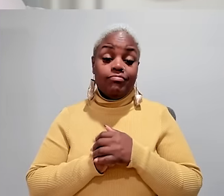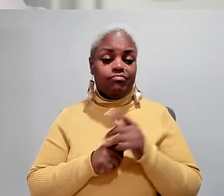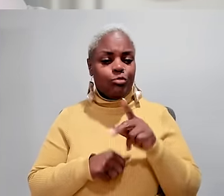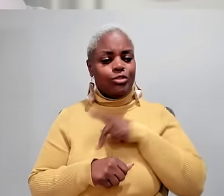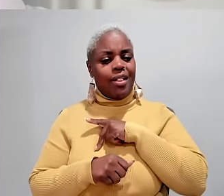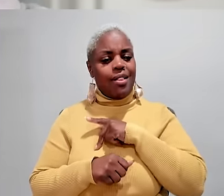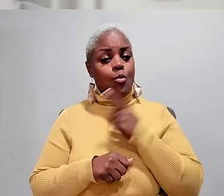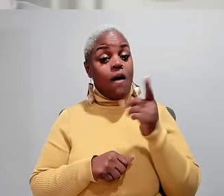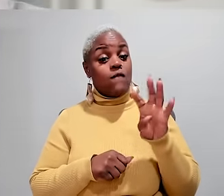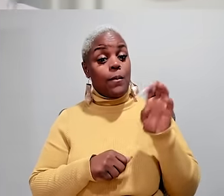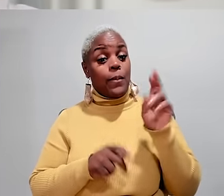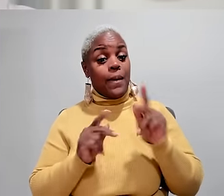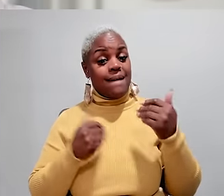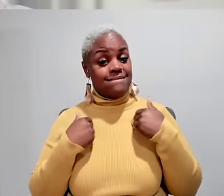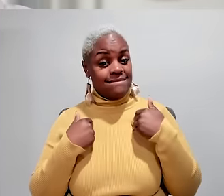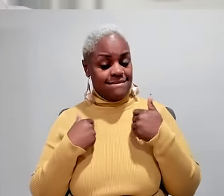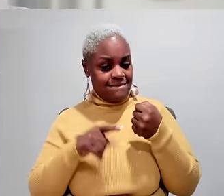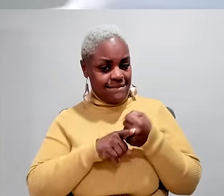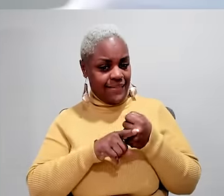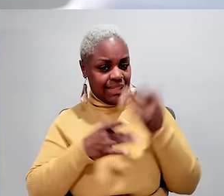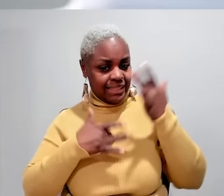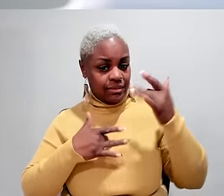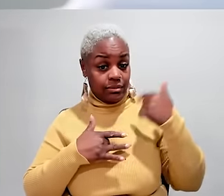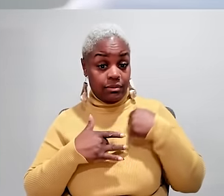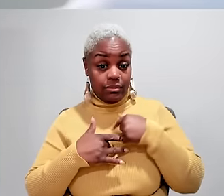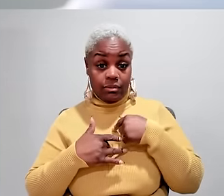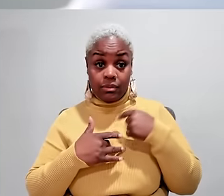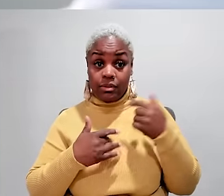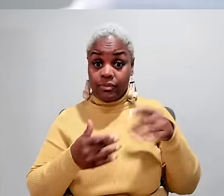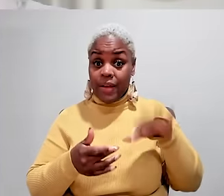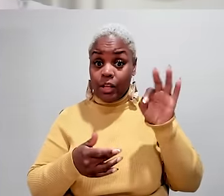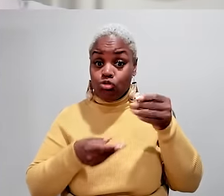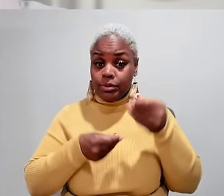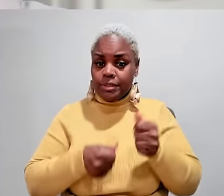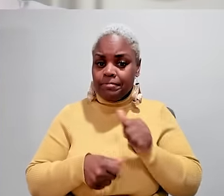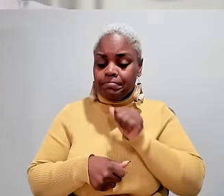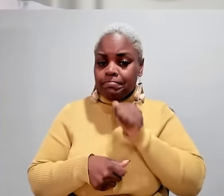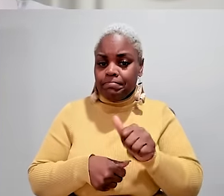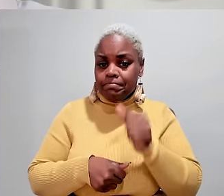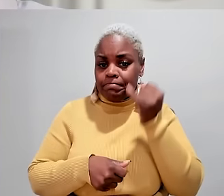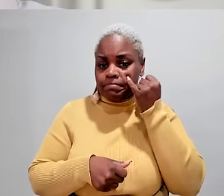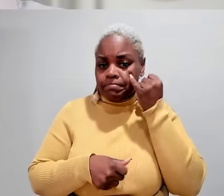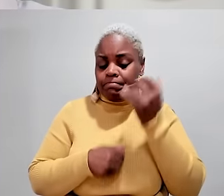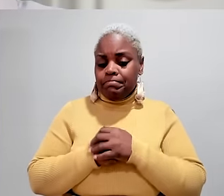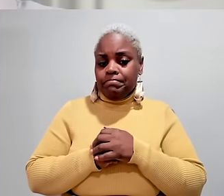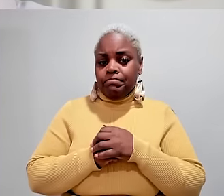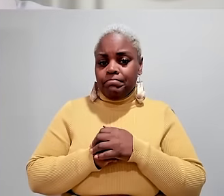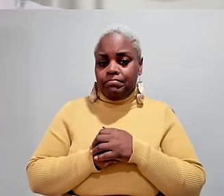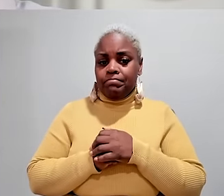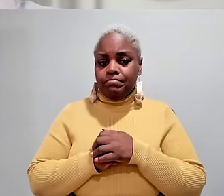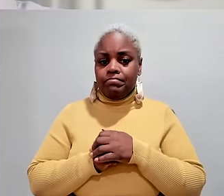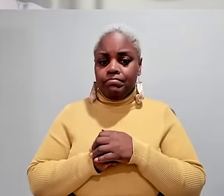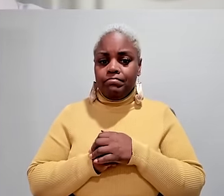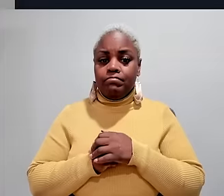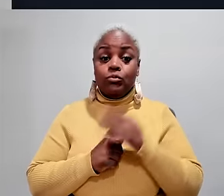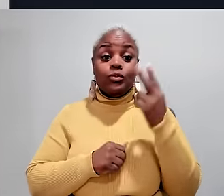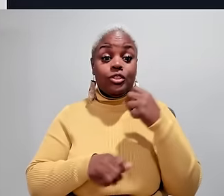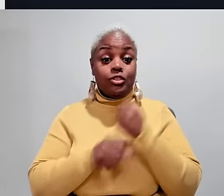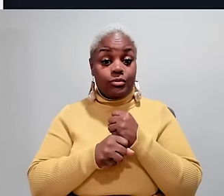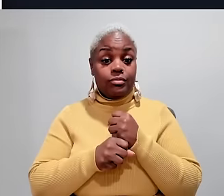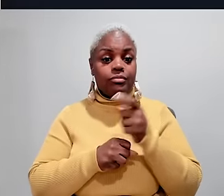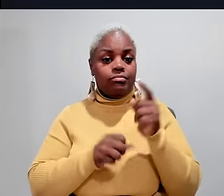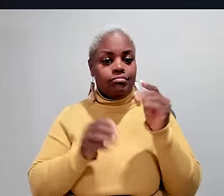because it is so personal one in 400 people are going to get the disease if we don't find treatments